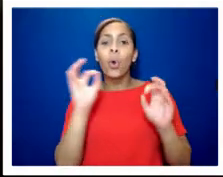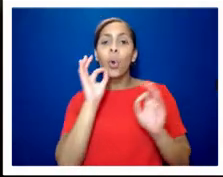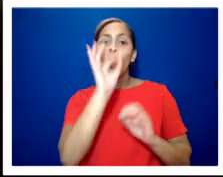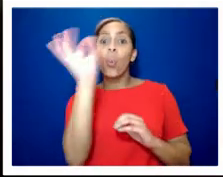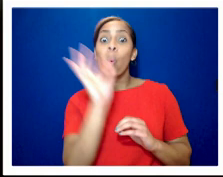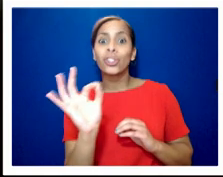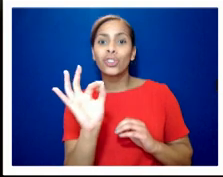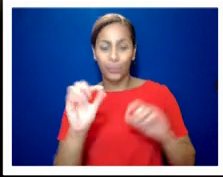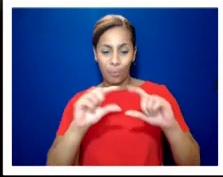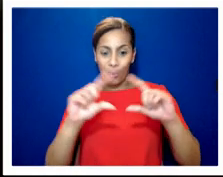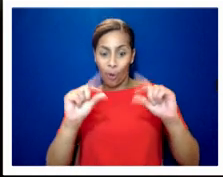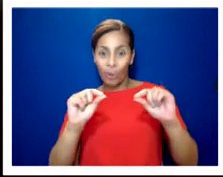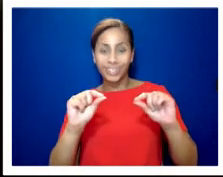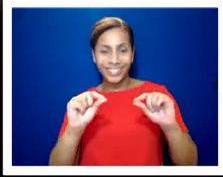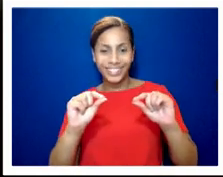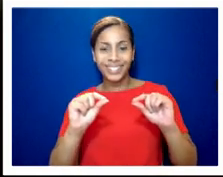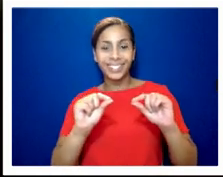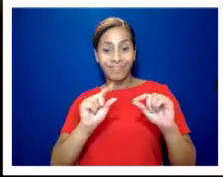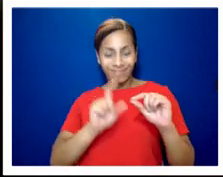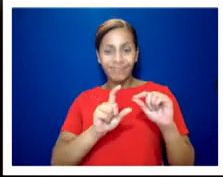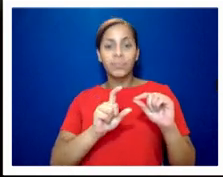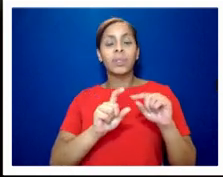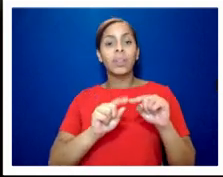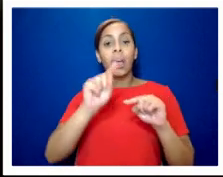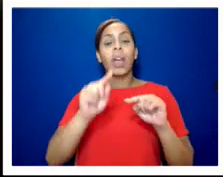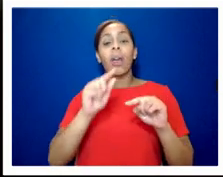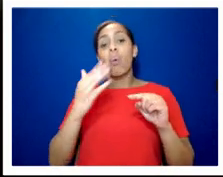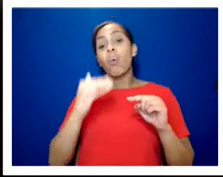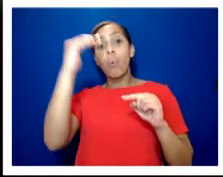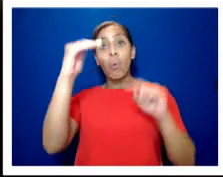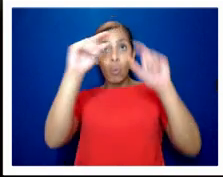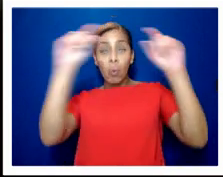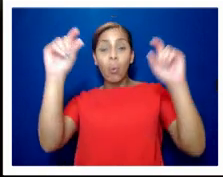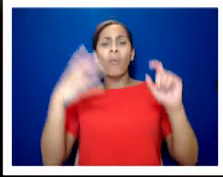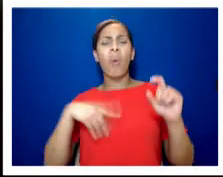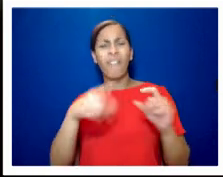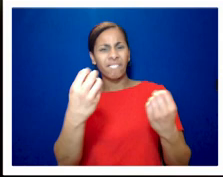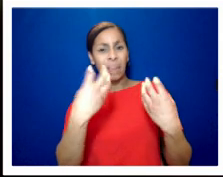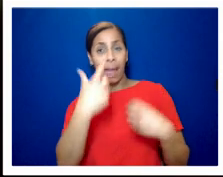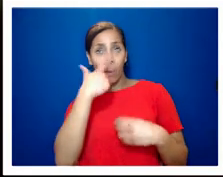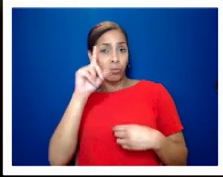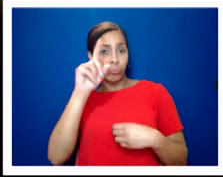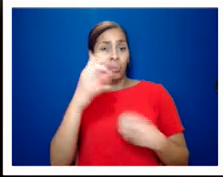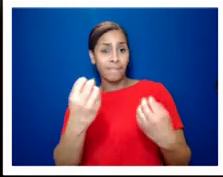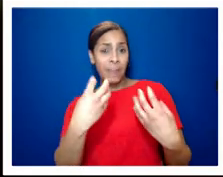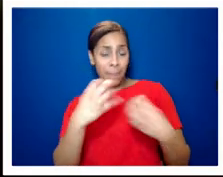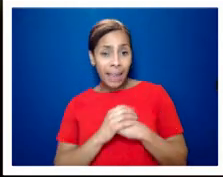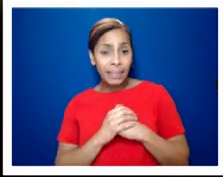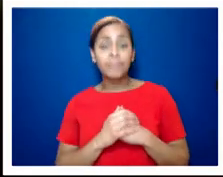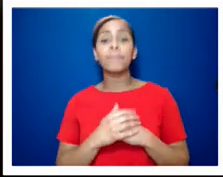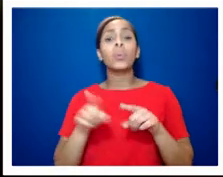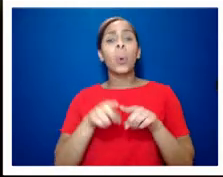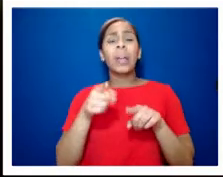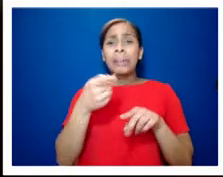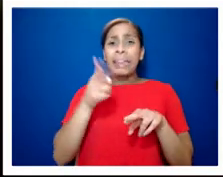tabs above the video to provide feedback to the library and also if you are able to donate something to the